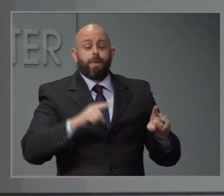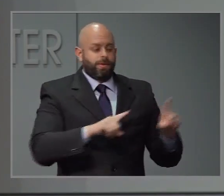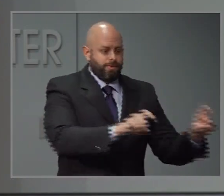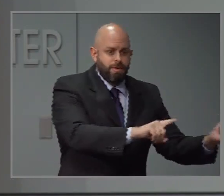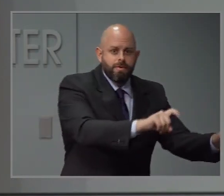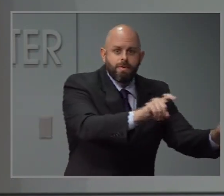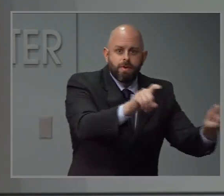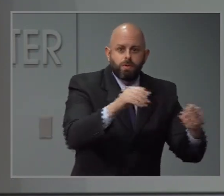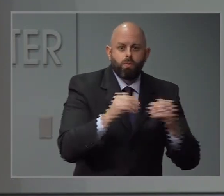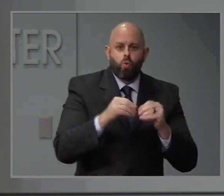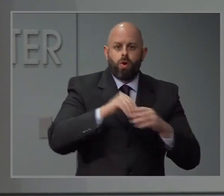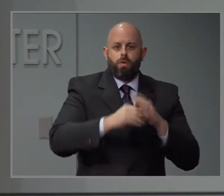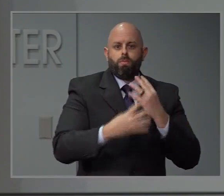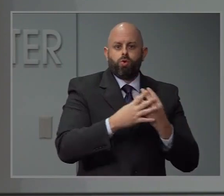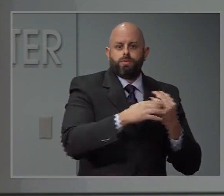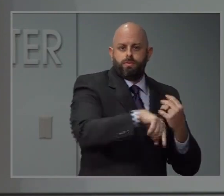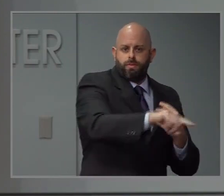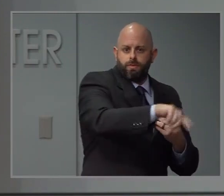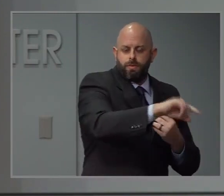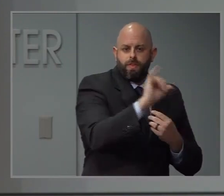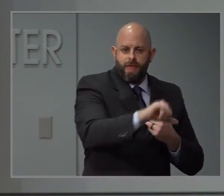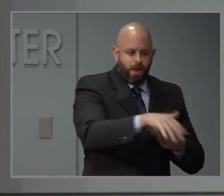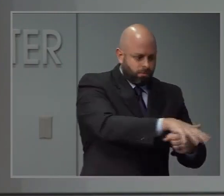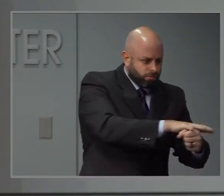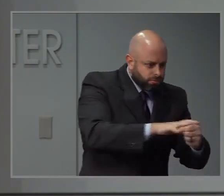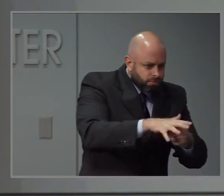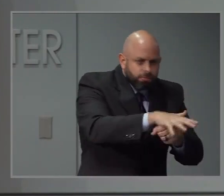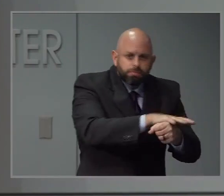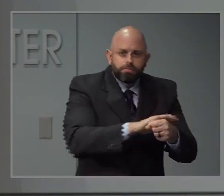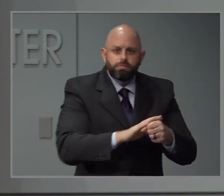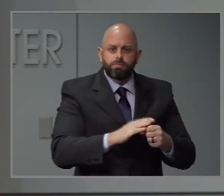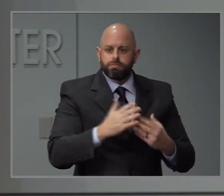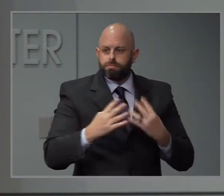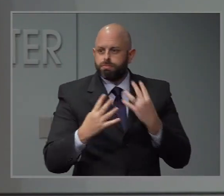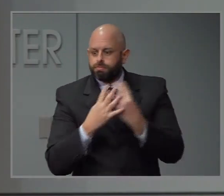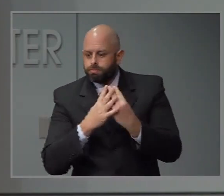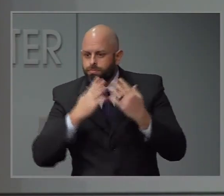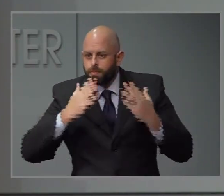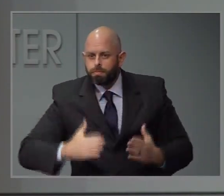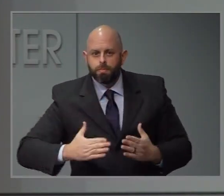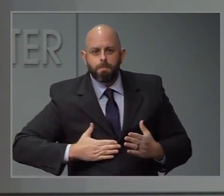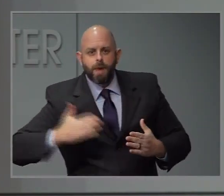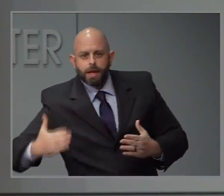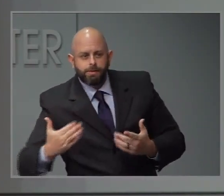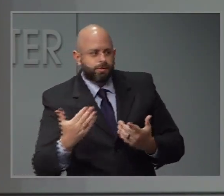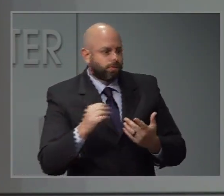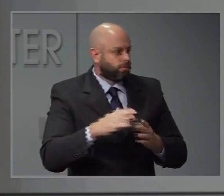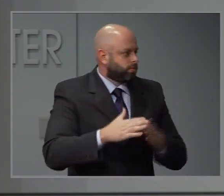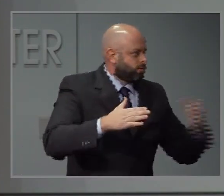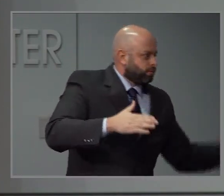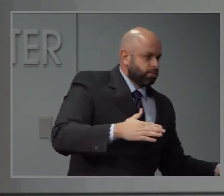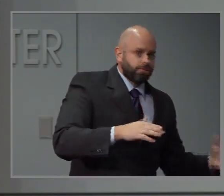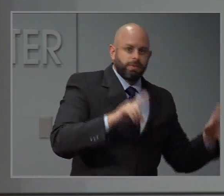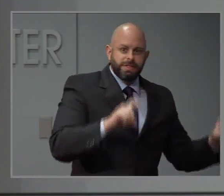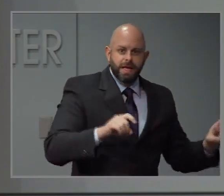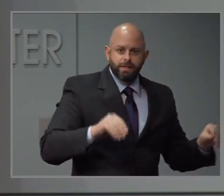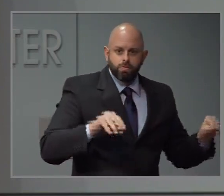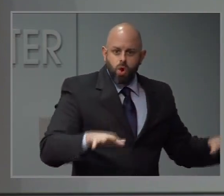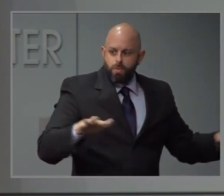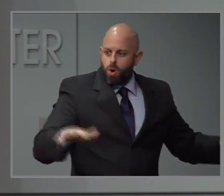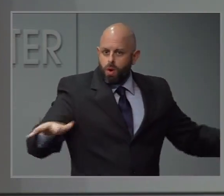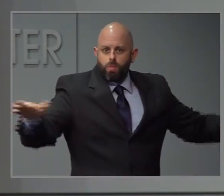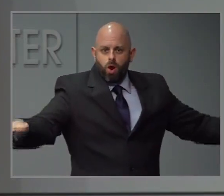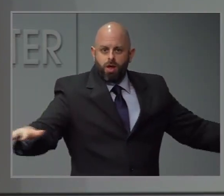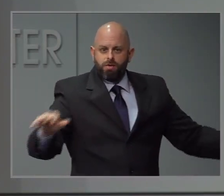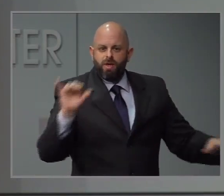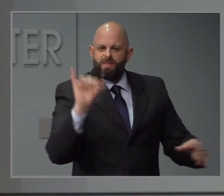would want to find out who would that person be in close contact with, test their contacts. If those contacts are positive, then you test others. Sort